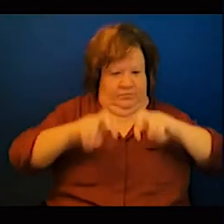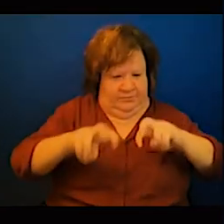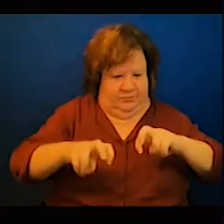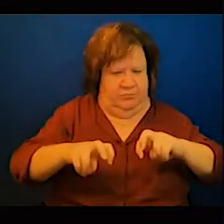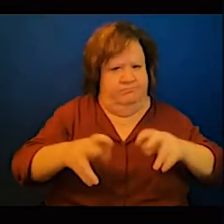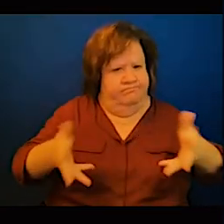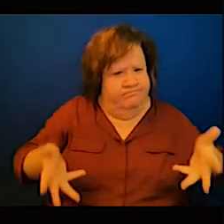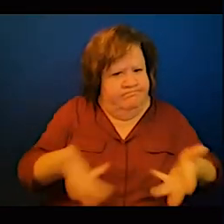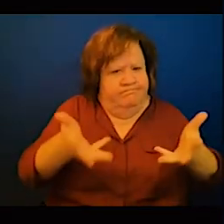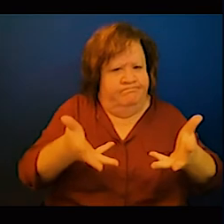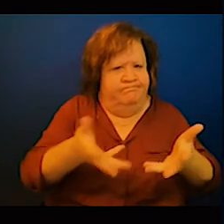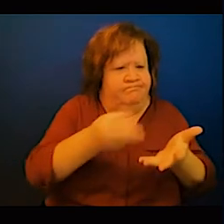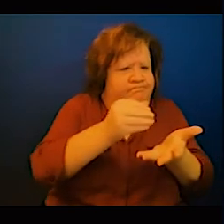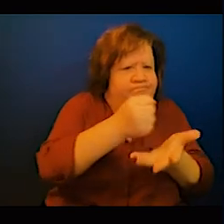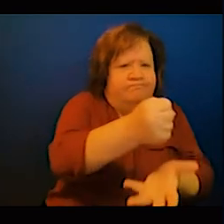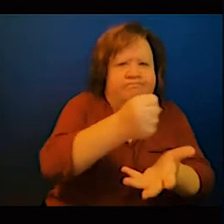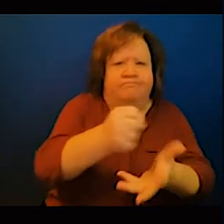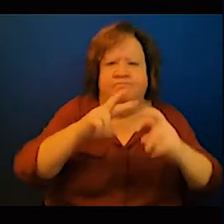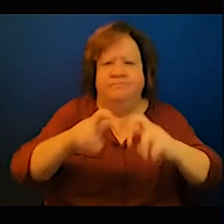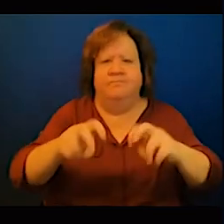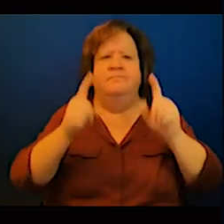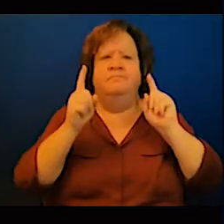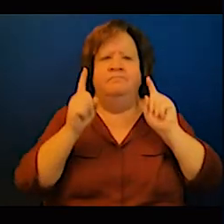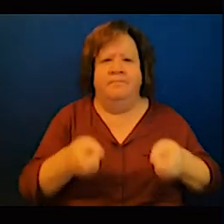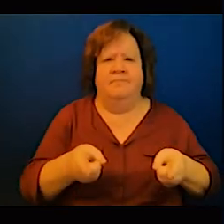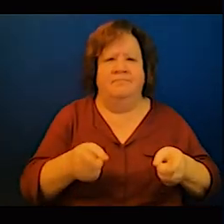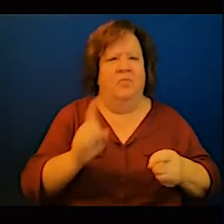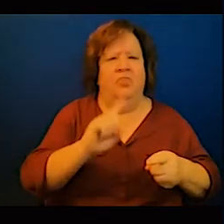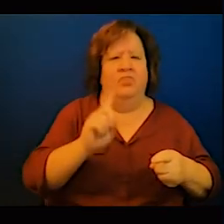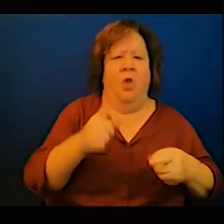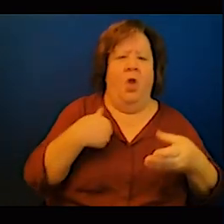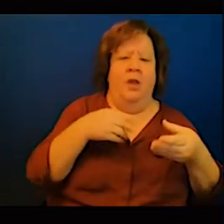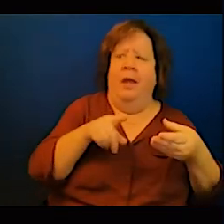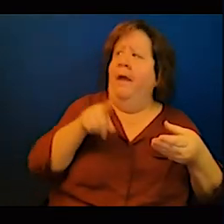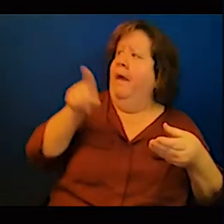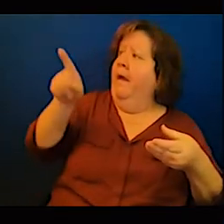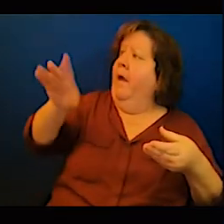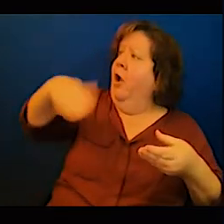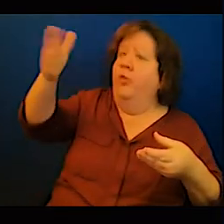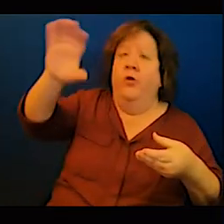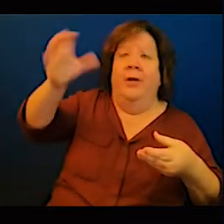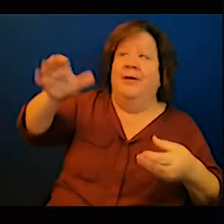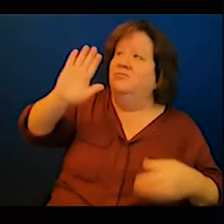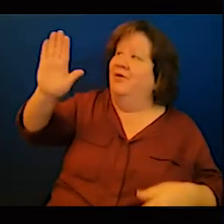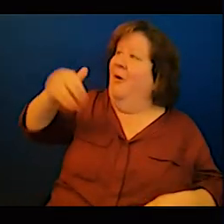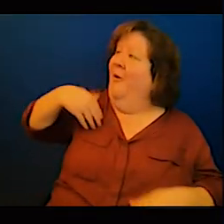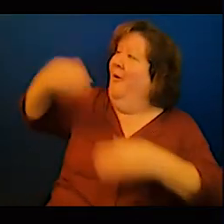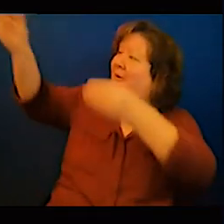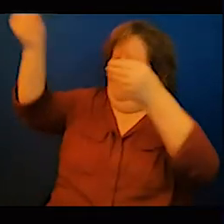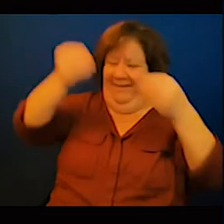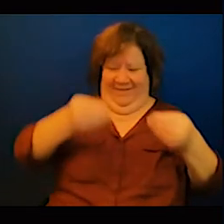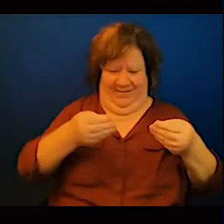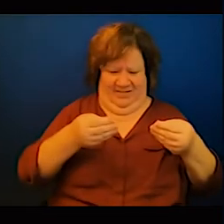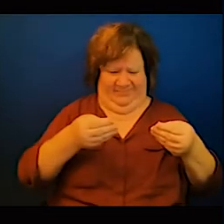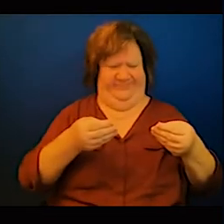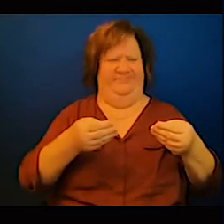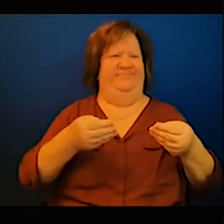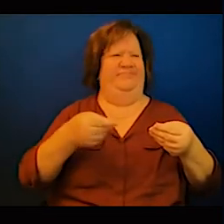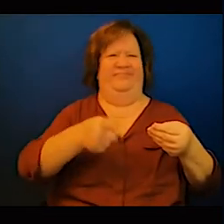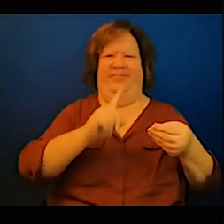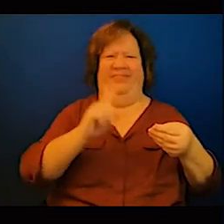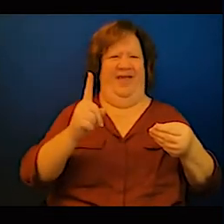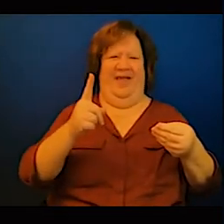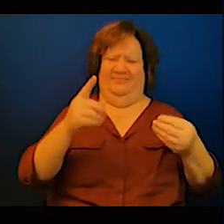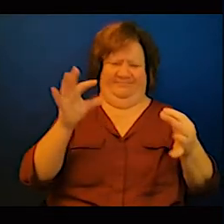and there's that concept of carbon neutral development in Africa many of our countries are still not